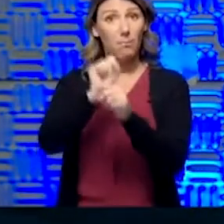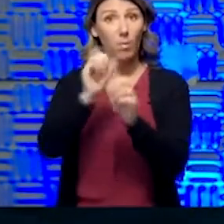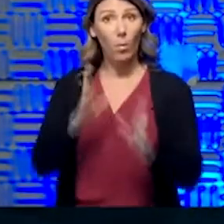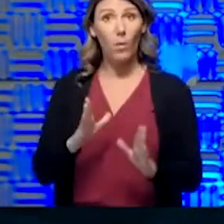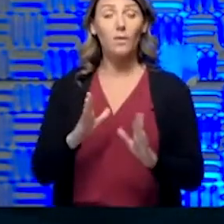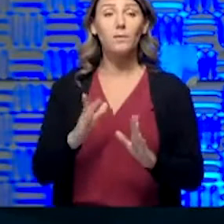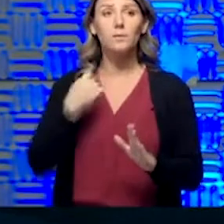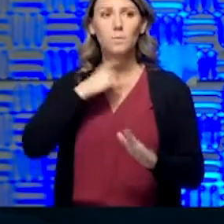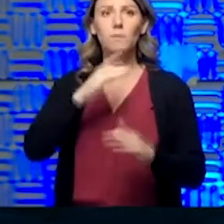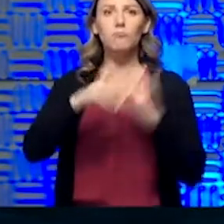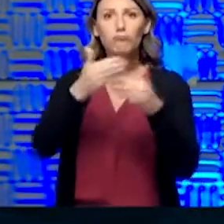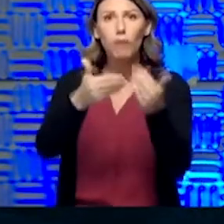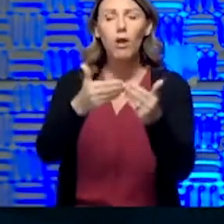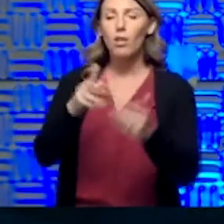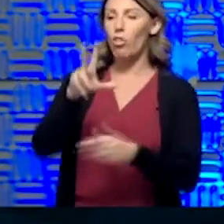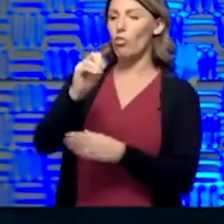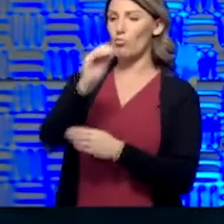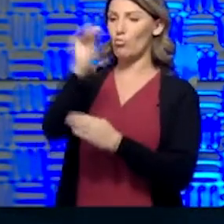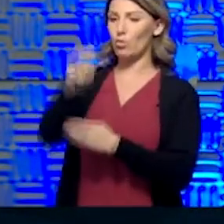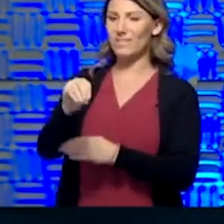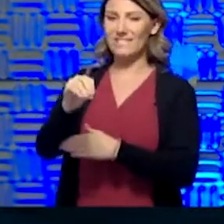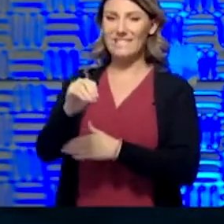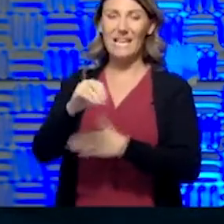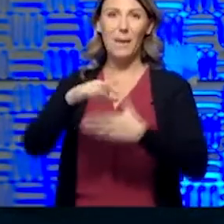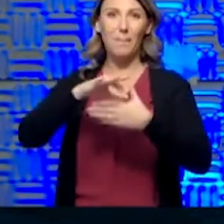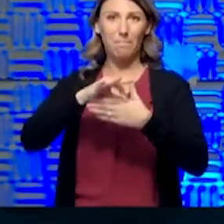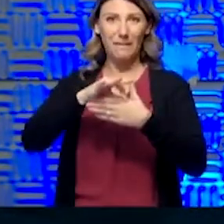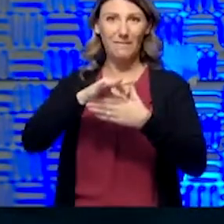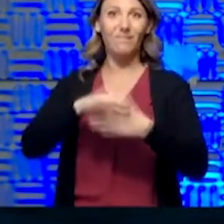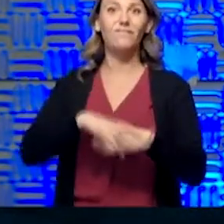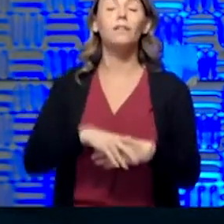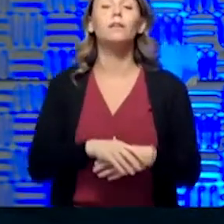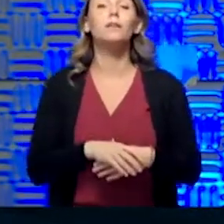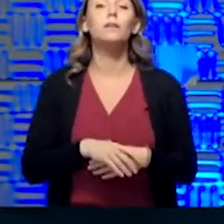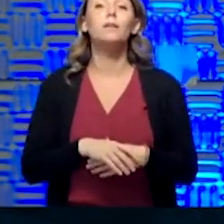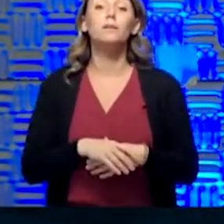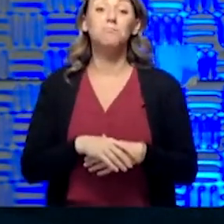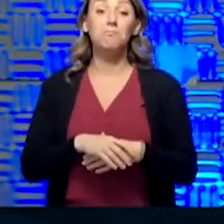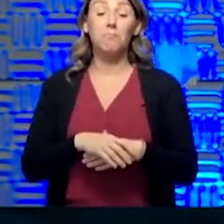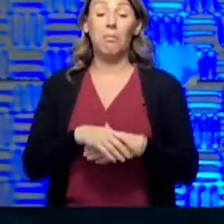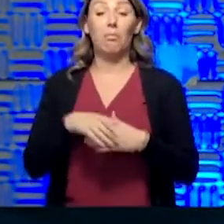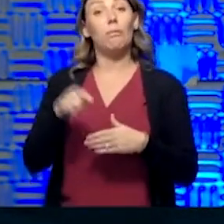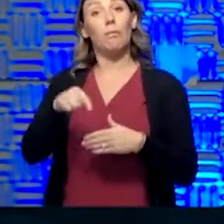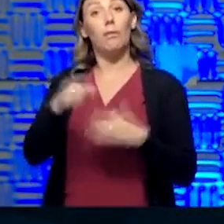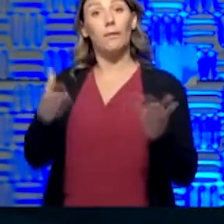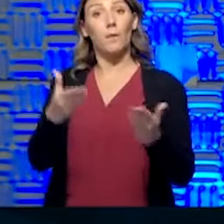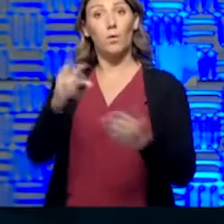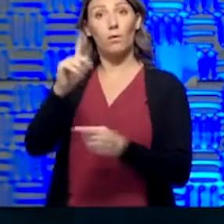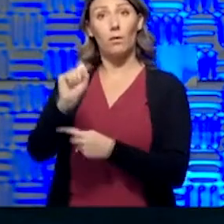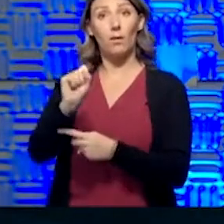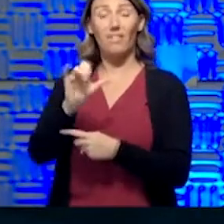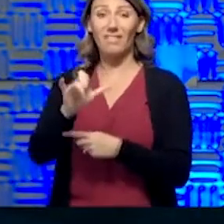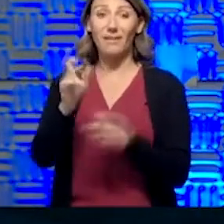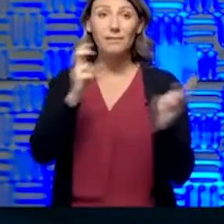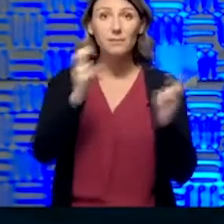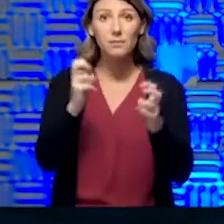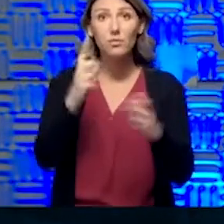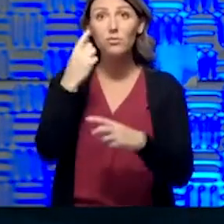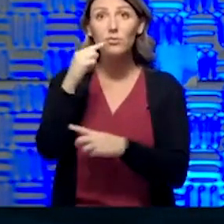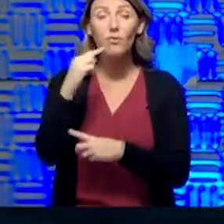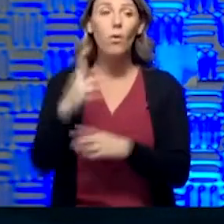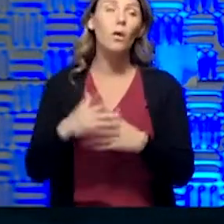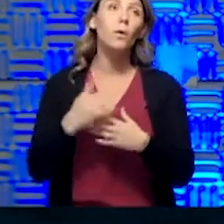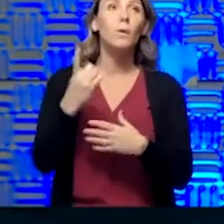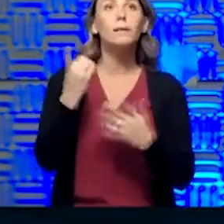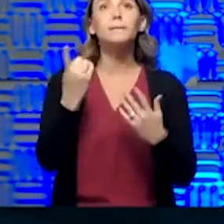30% of the beef that's consumed in the country in Kansas. And that is certainly an issue for, one